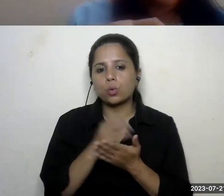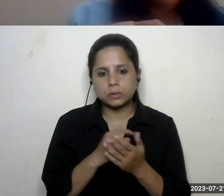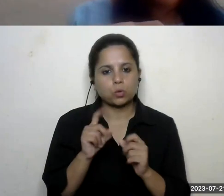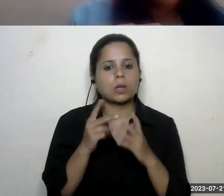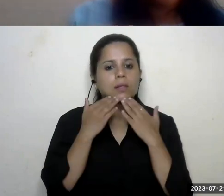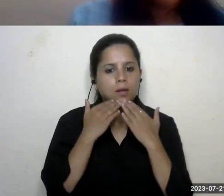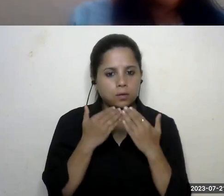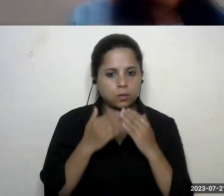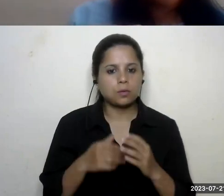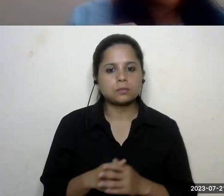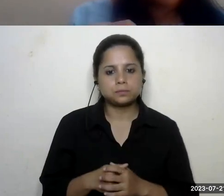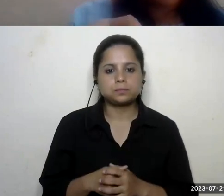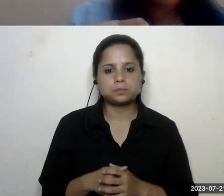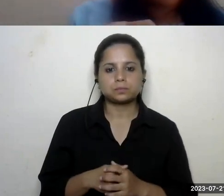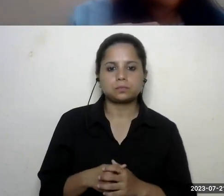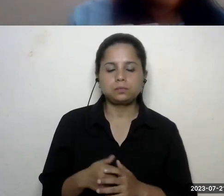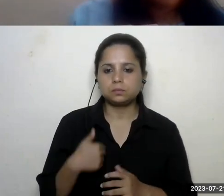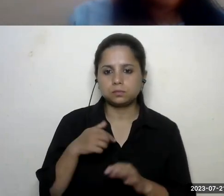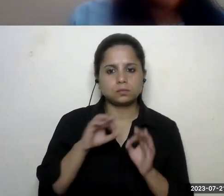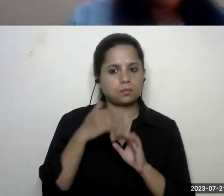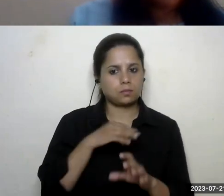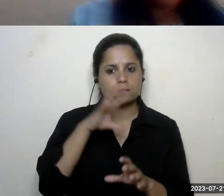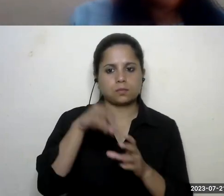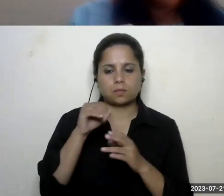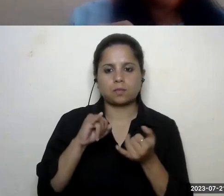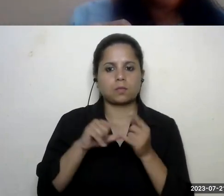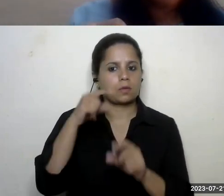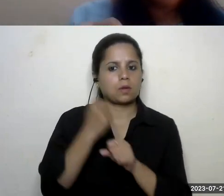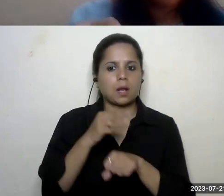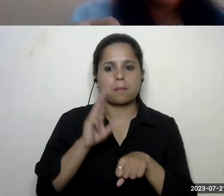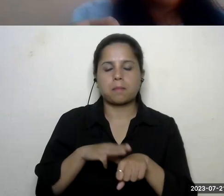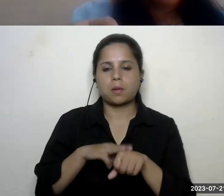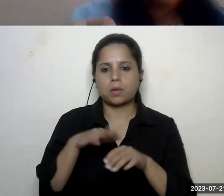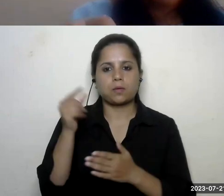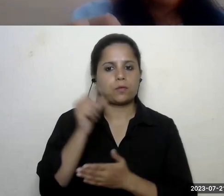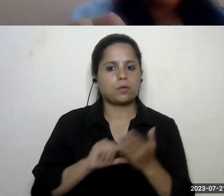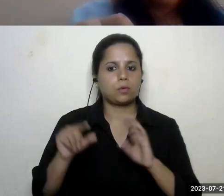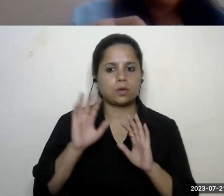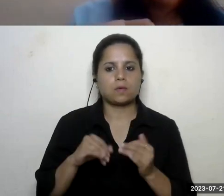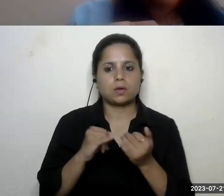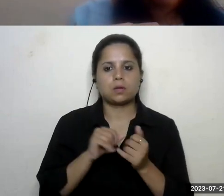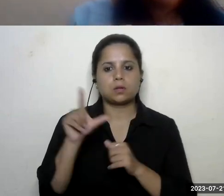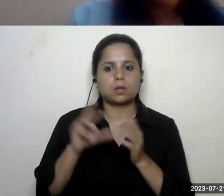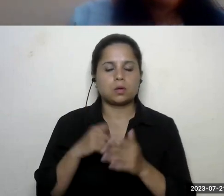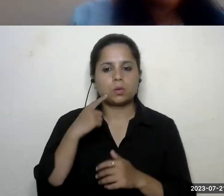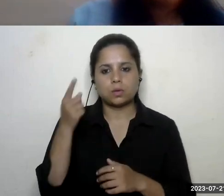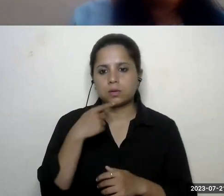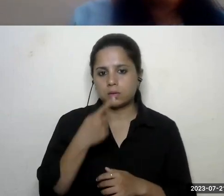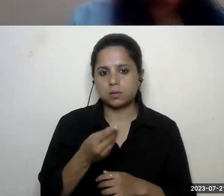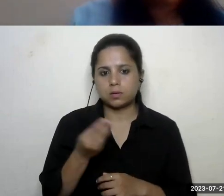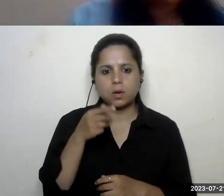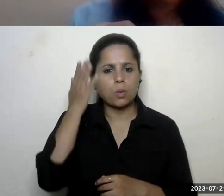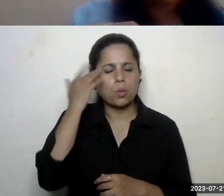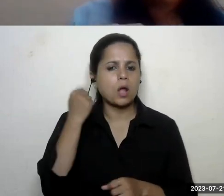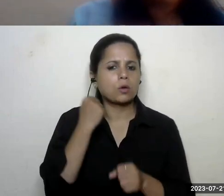i'm already a part of sdg member at my university saloni saying somebody saying why does